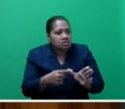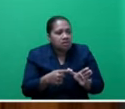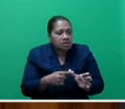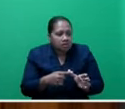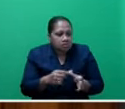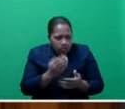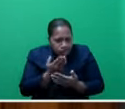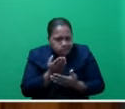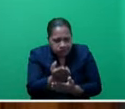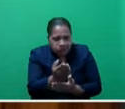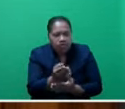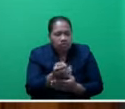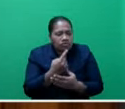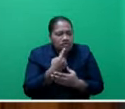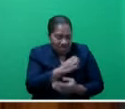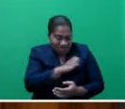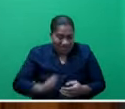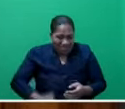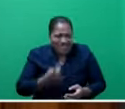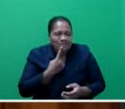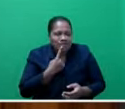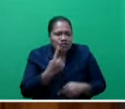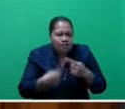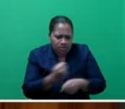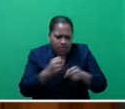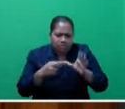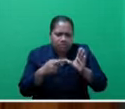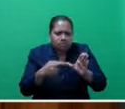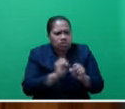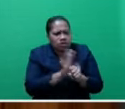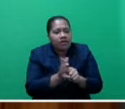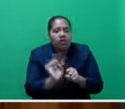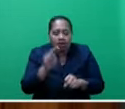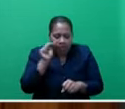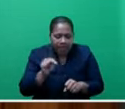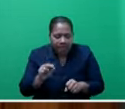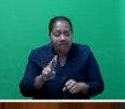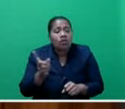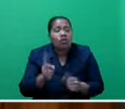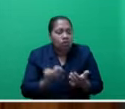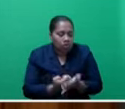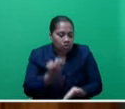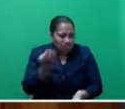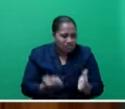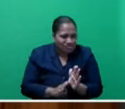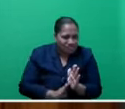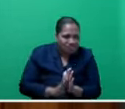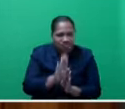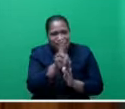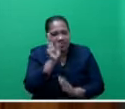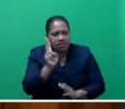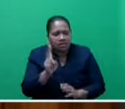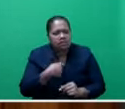Excellency's speech about our response to COVID and what is needed for our economic recovery. I have already alluded to